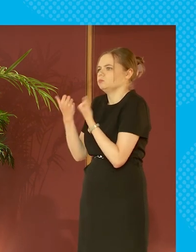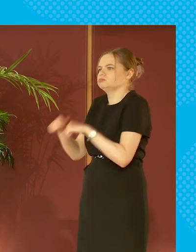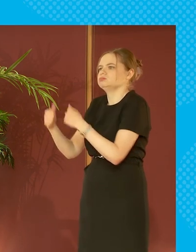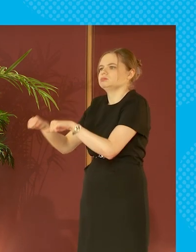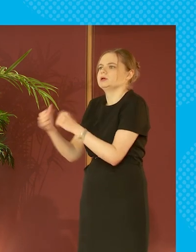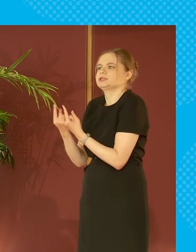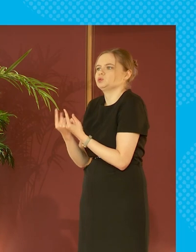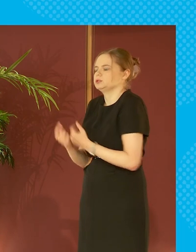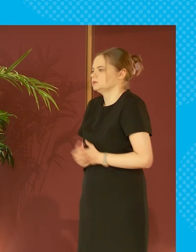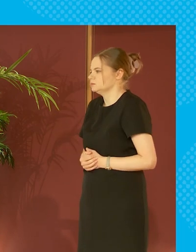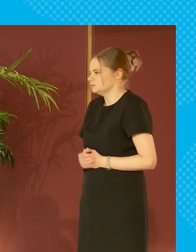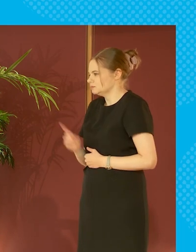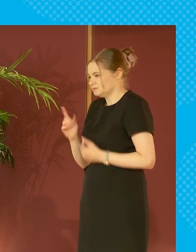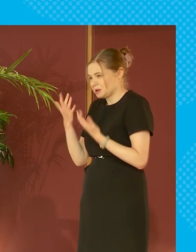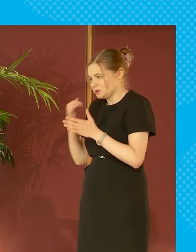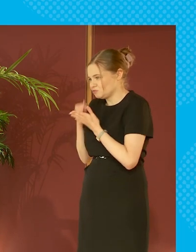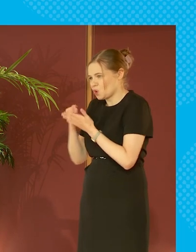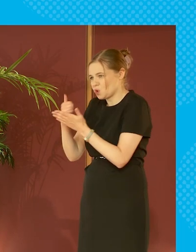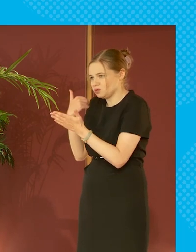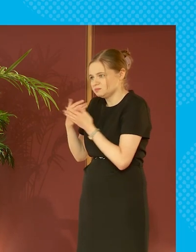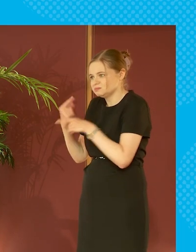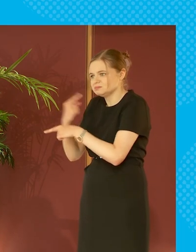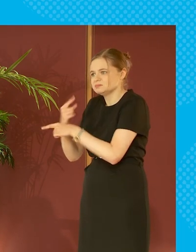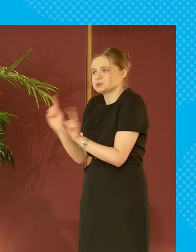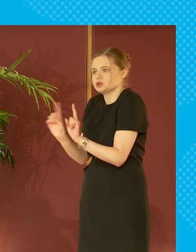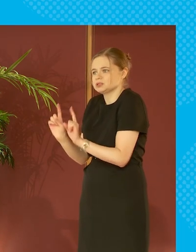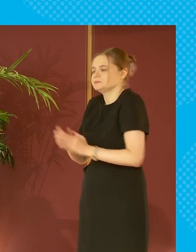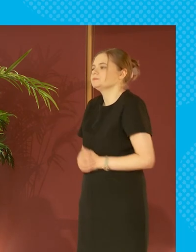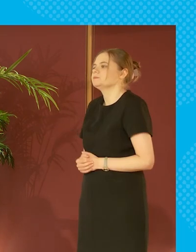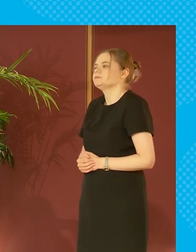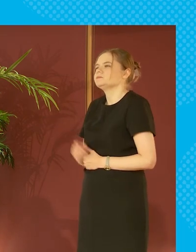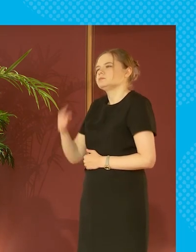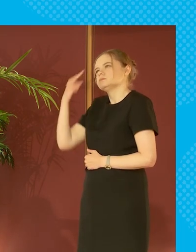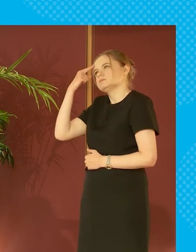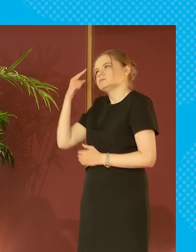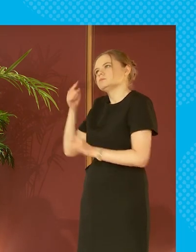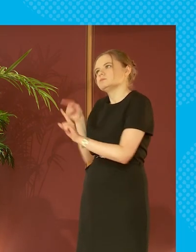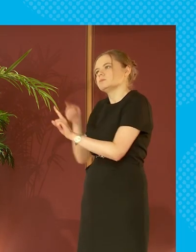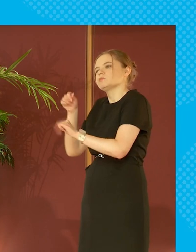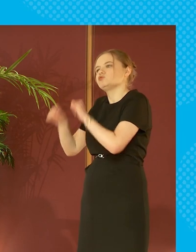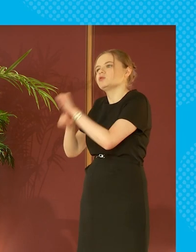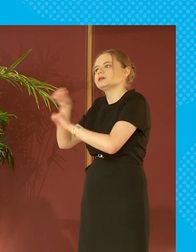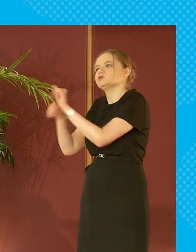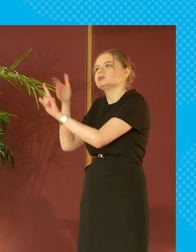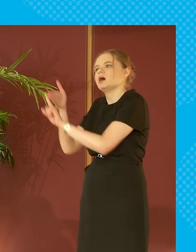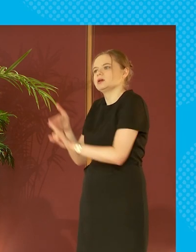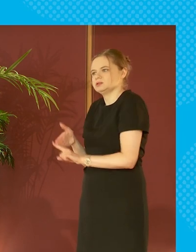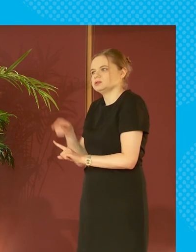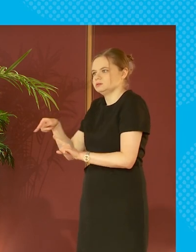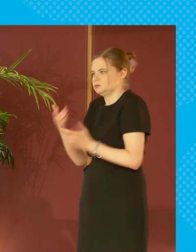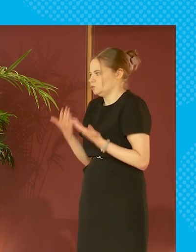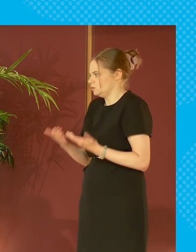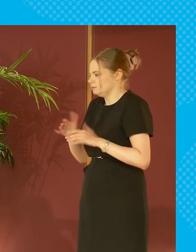some of these issues where where are we going wrong yeah well i think if we look at the progress towards the targets that morag is set out we're